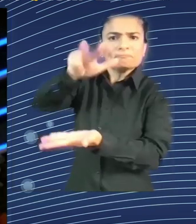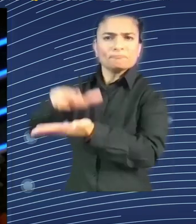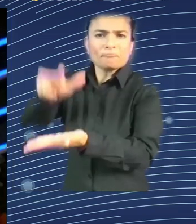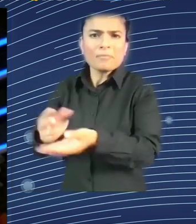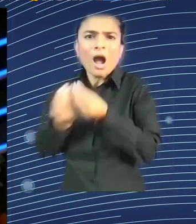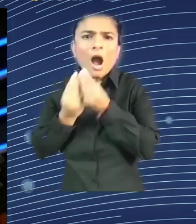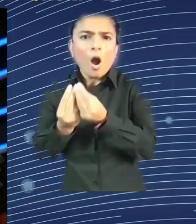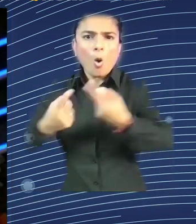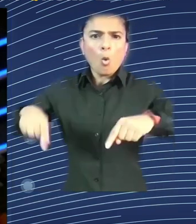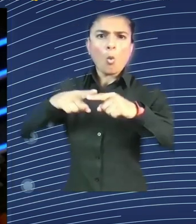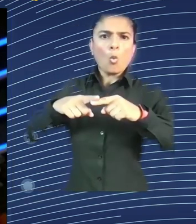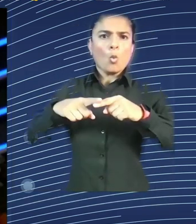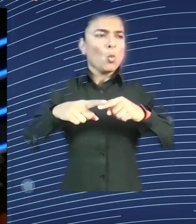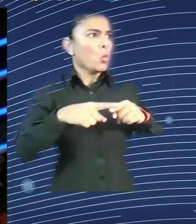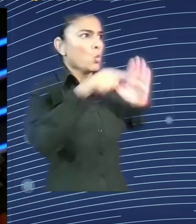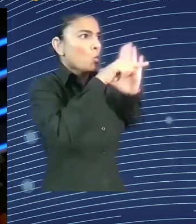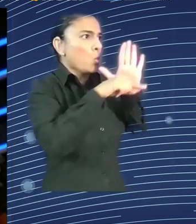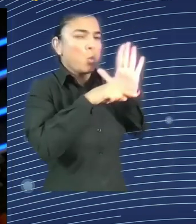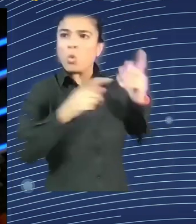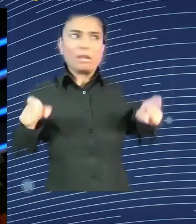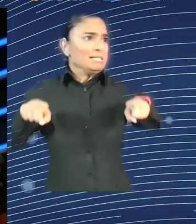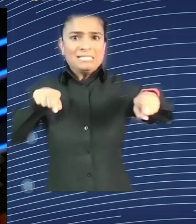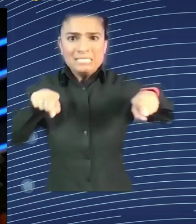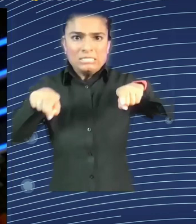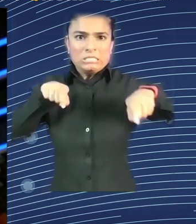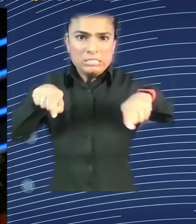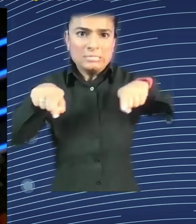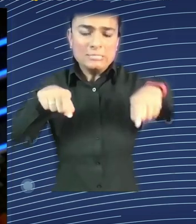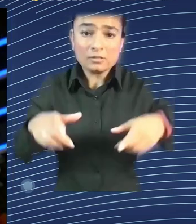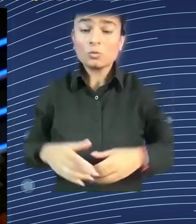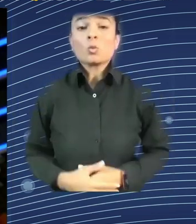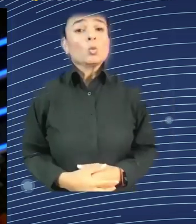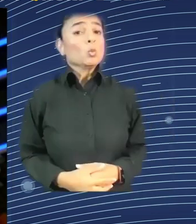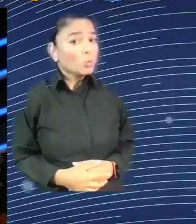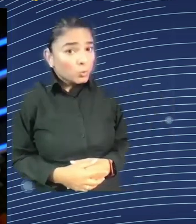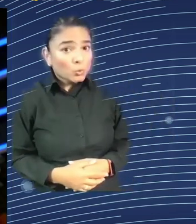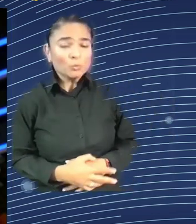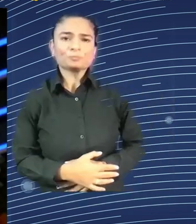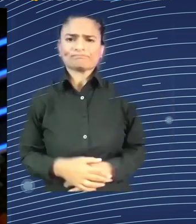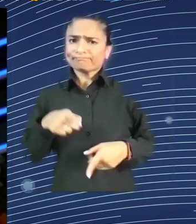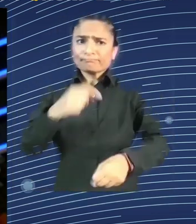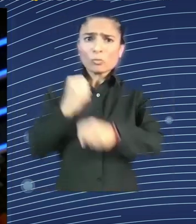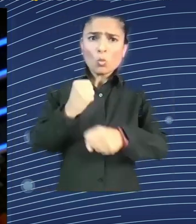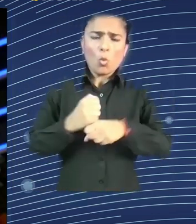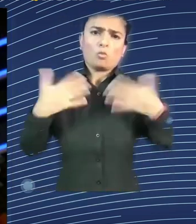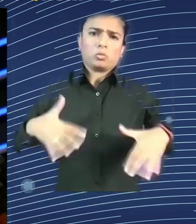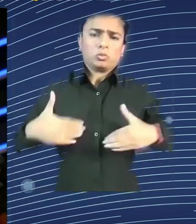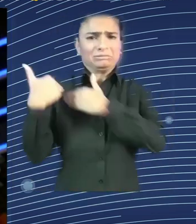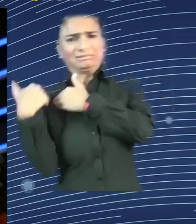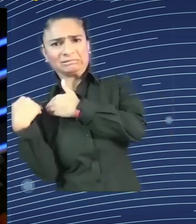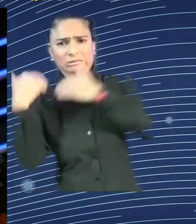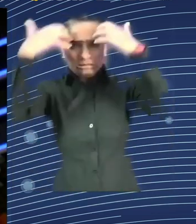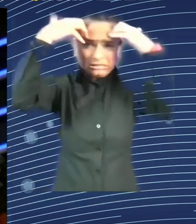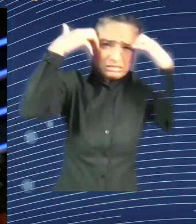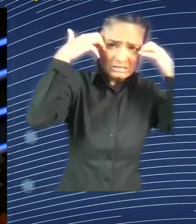try to make legislation in such a way that it's future proof. And also, we've been working on the AI Act for years now,